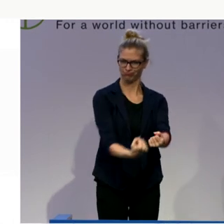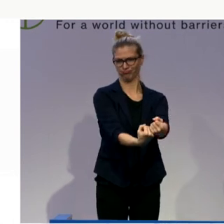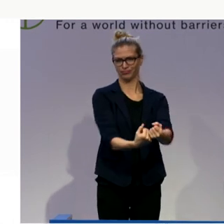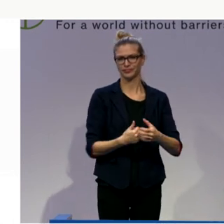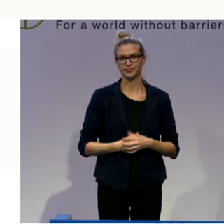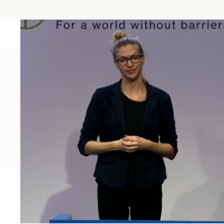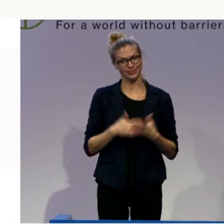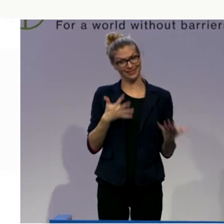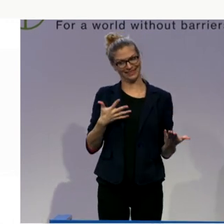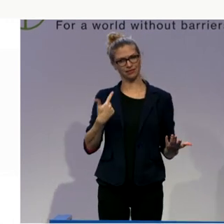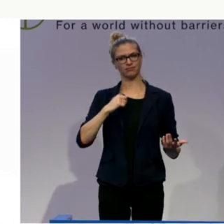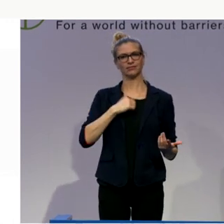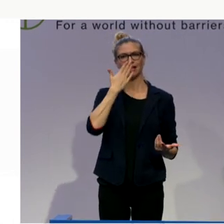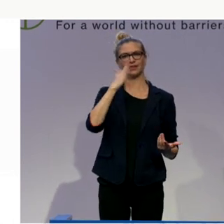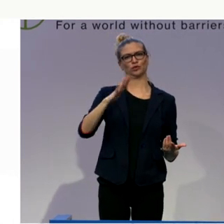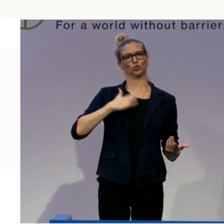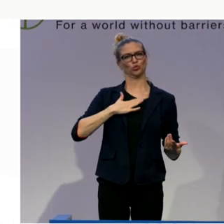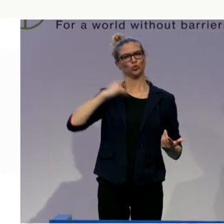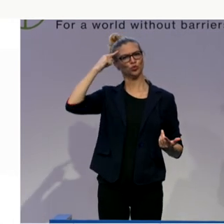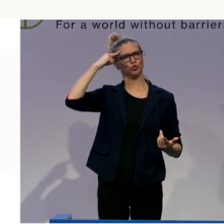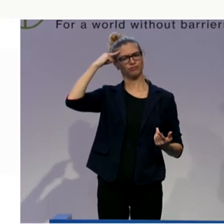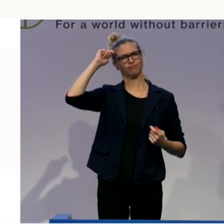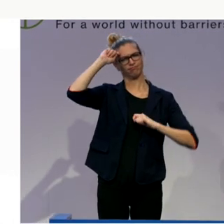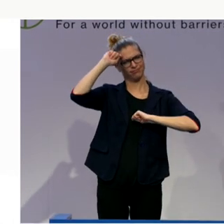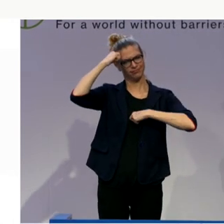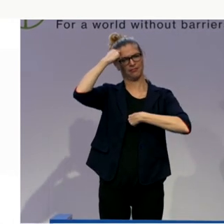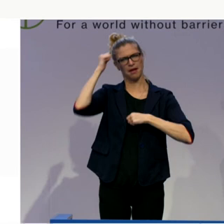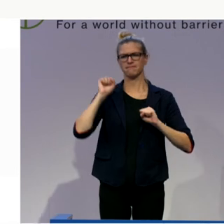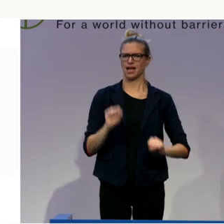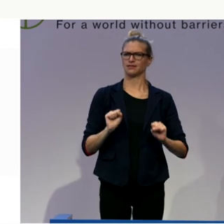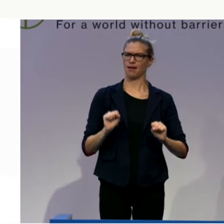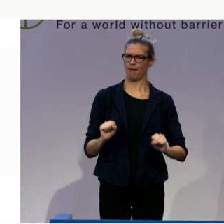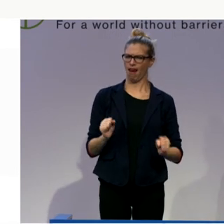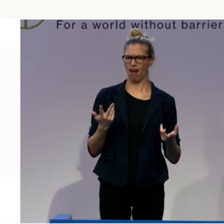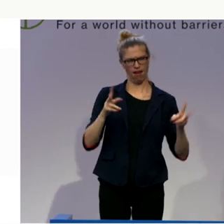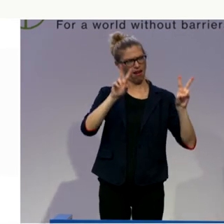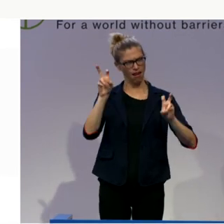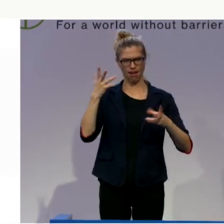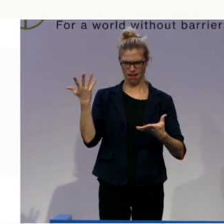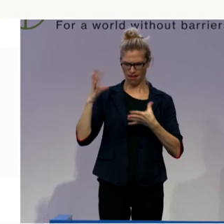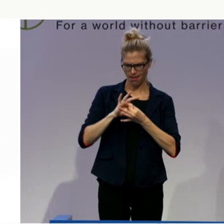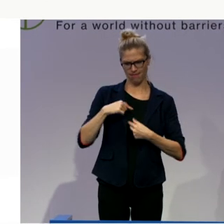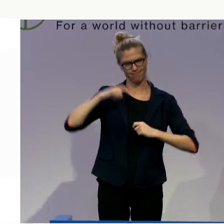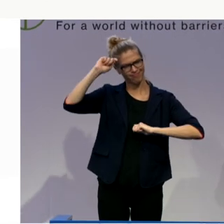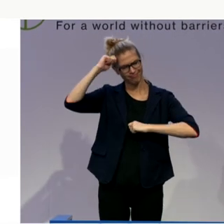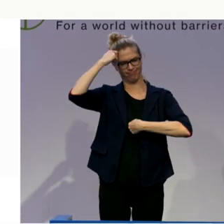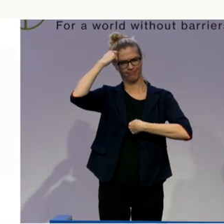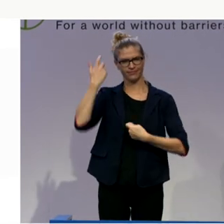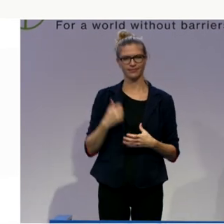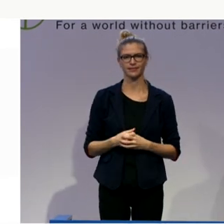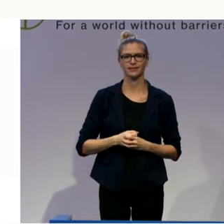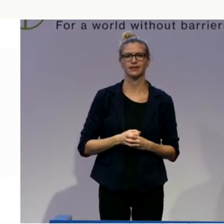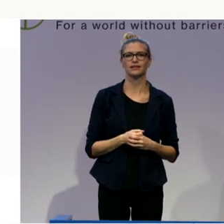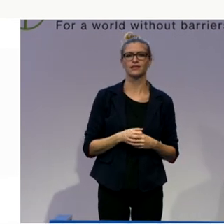point I want to discuss a little bit, to the term of abilities. Then we know many persons have many abilities